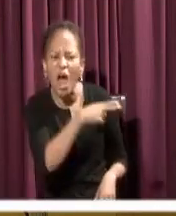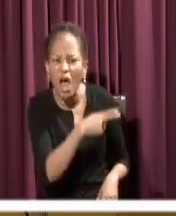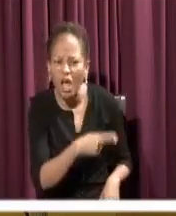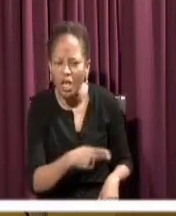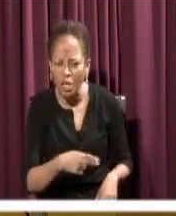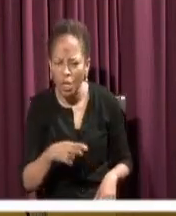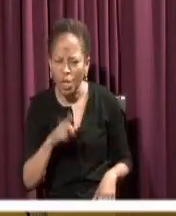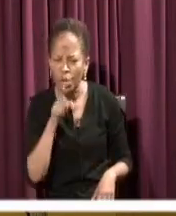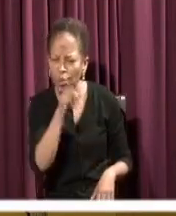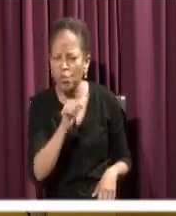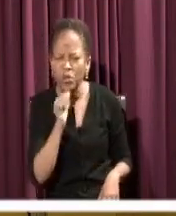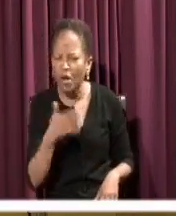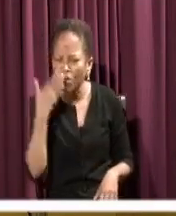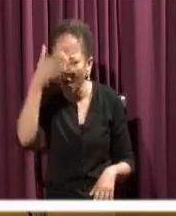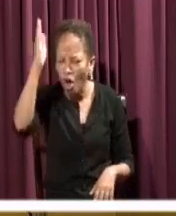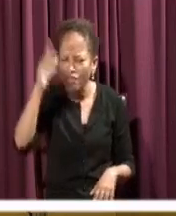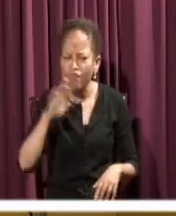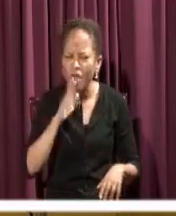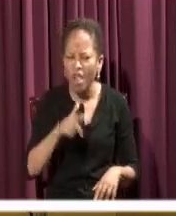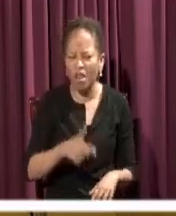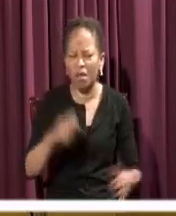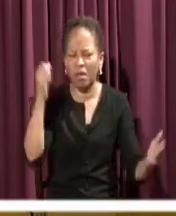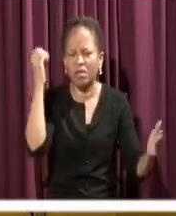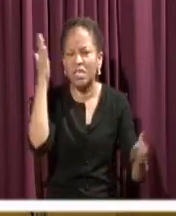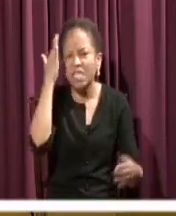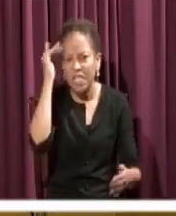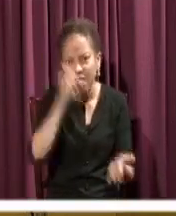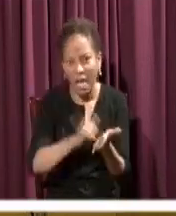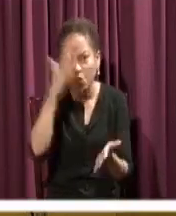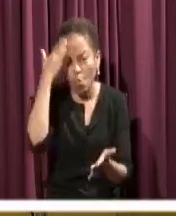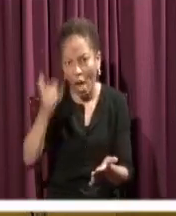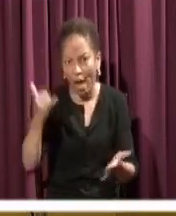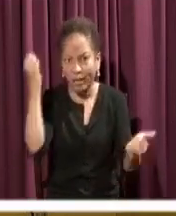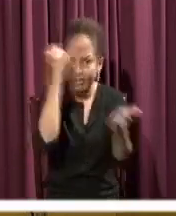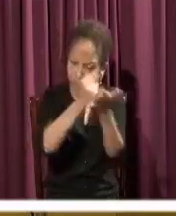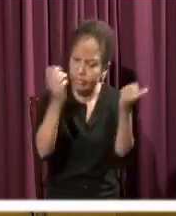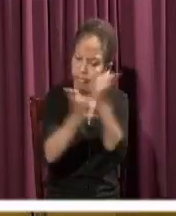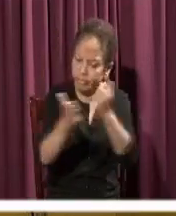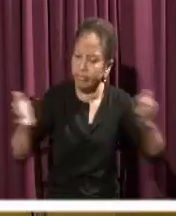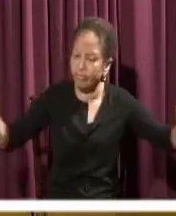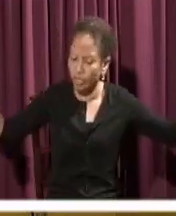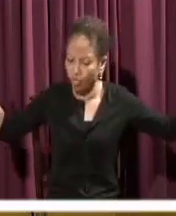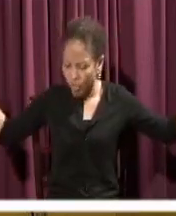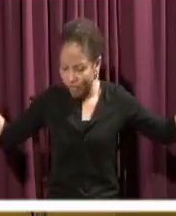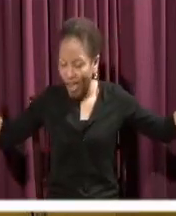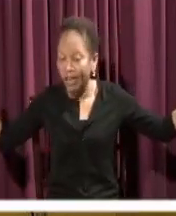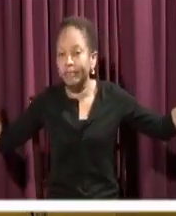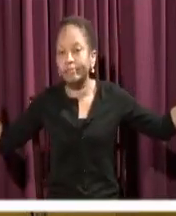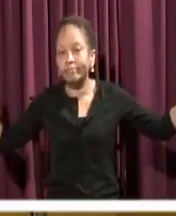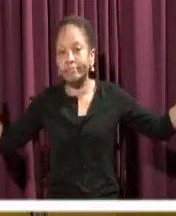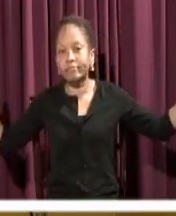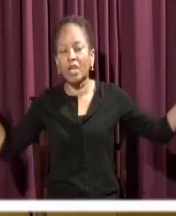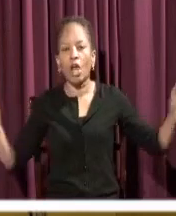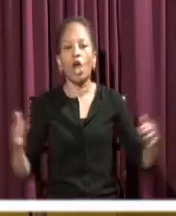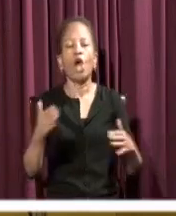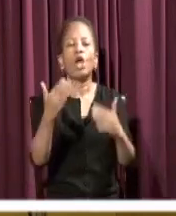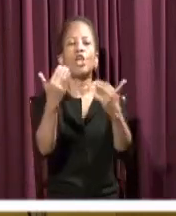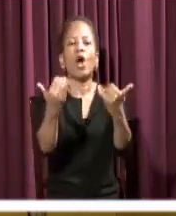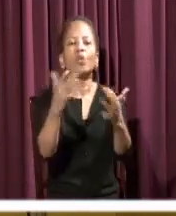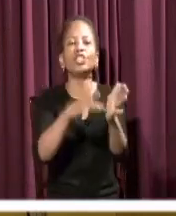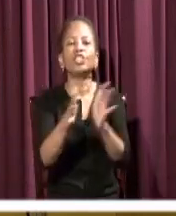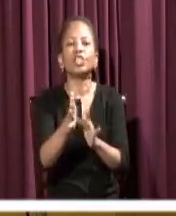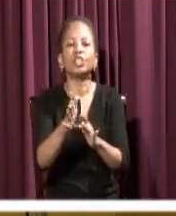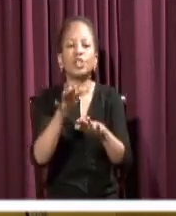That's why they put him to death. And we can say for the truth. So he's walking on the water. He's claiming to be God.